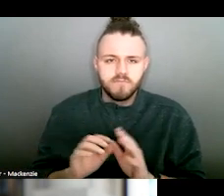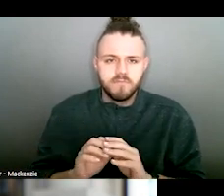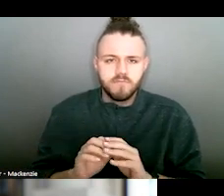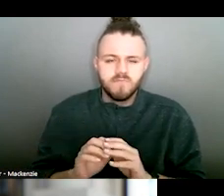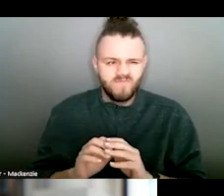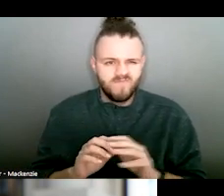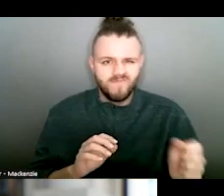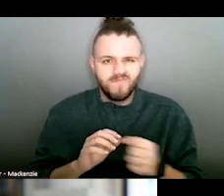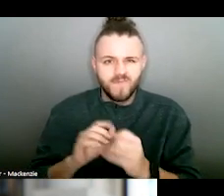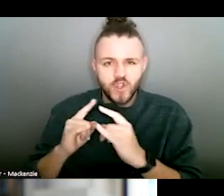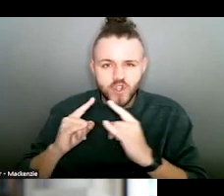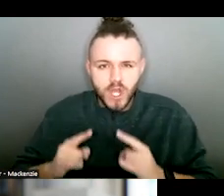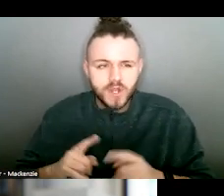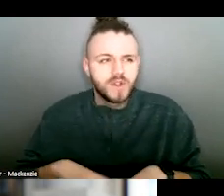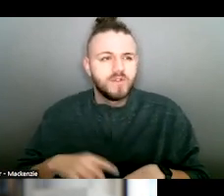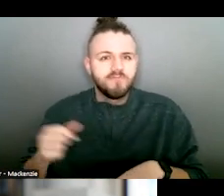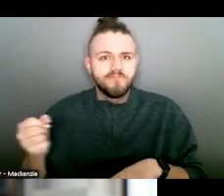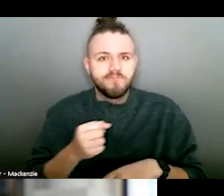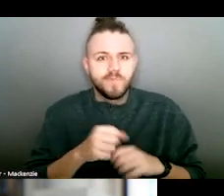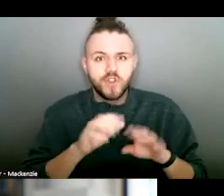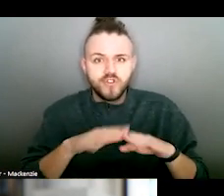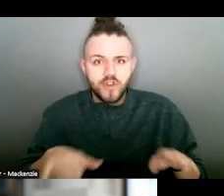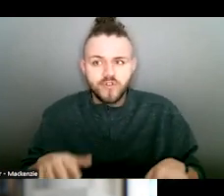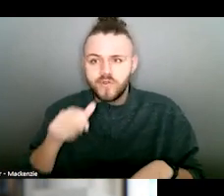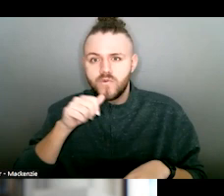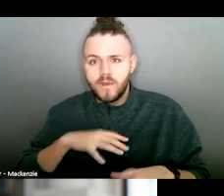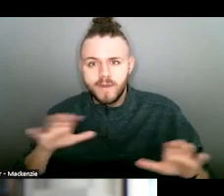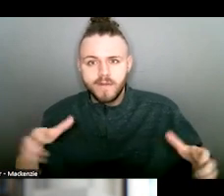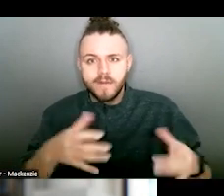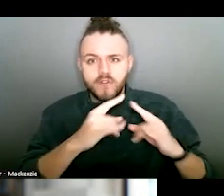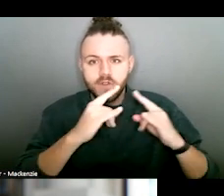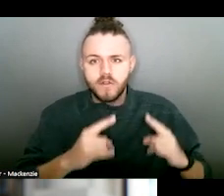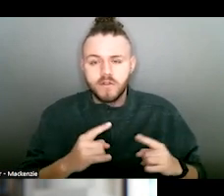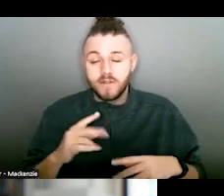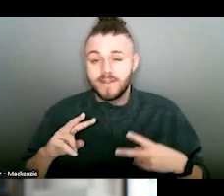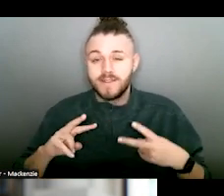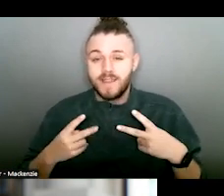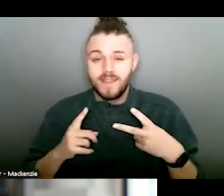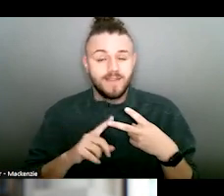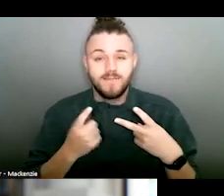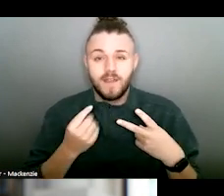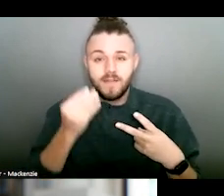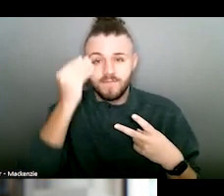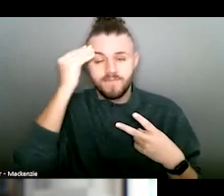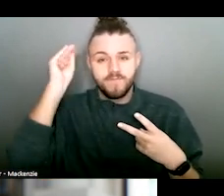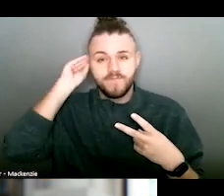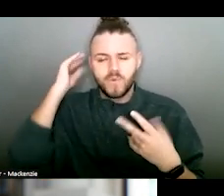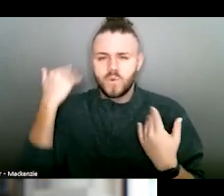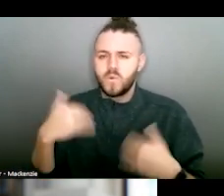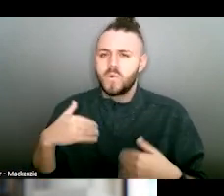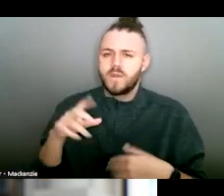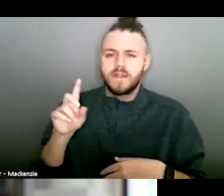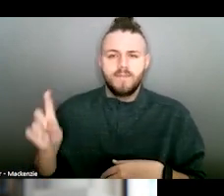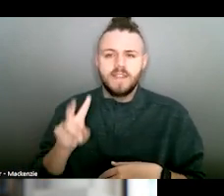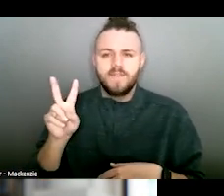apparent, and getting them into shelters, and getting them in with children to their shelters, because the second takeaway is